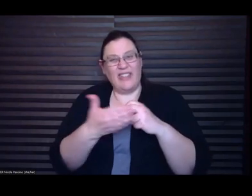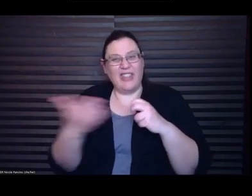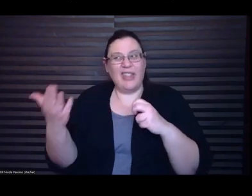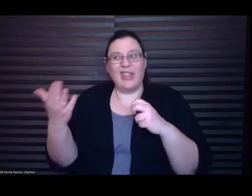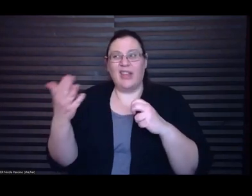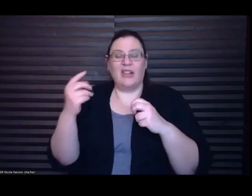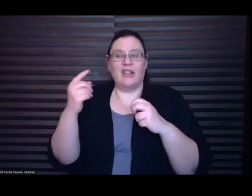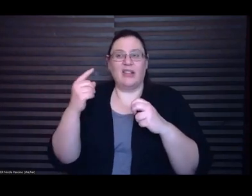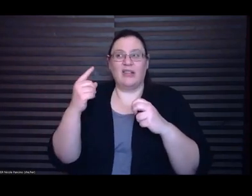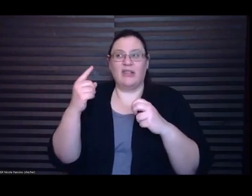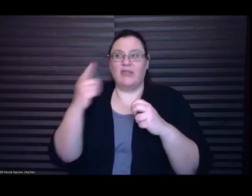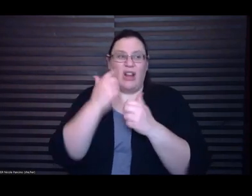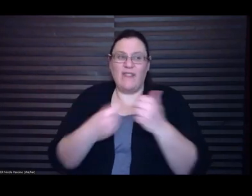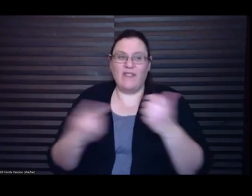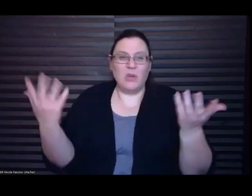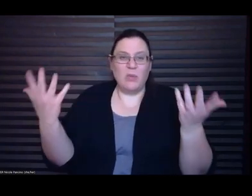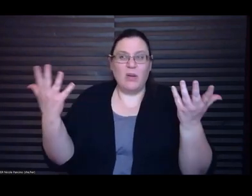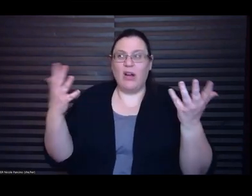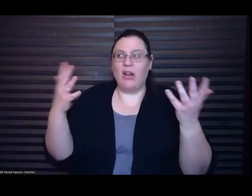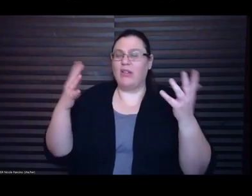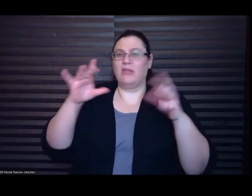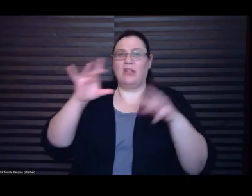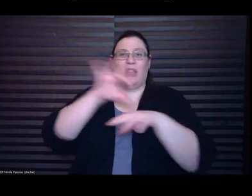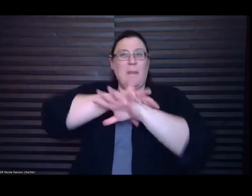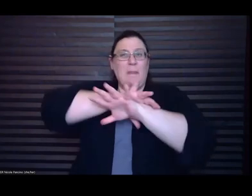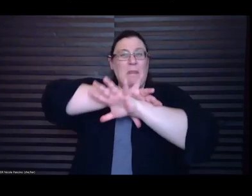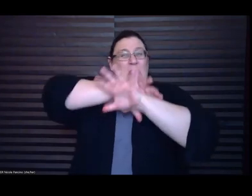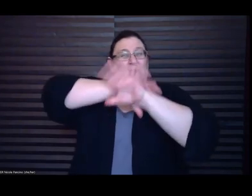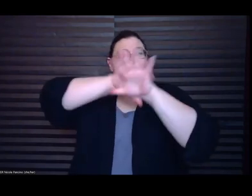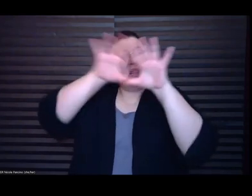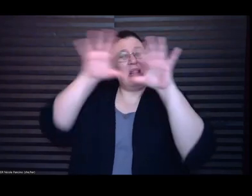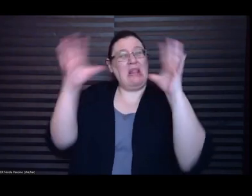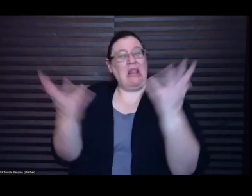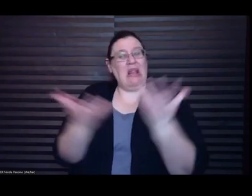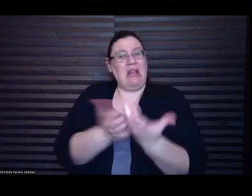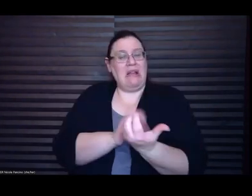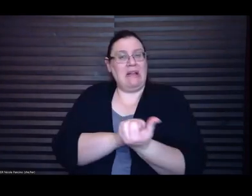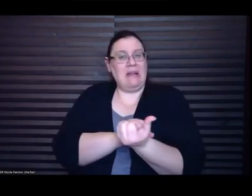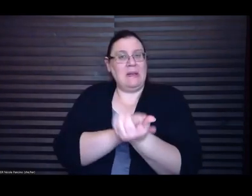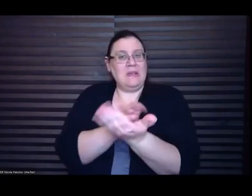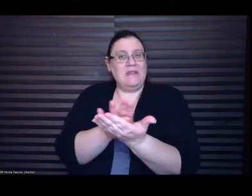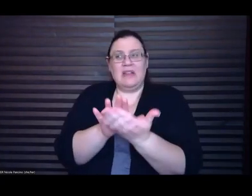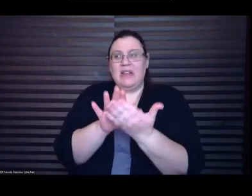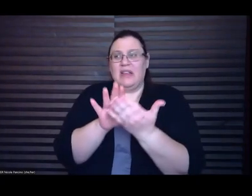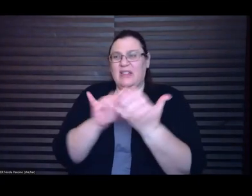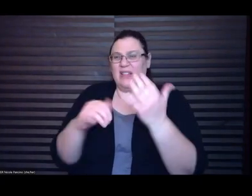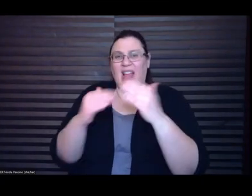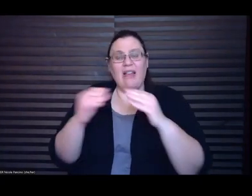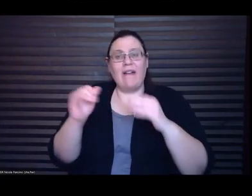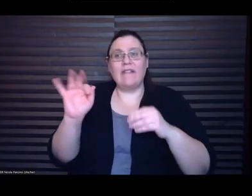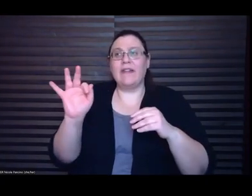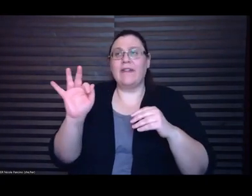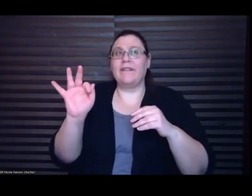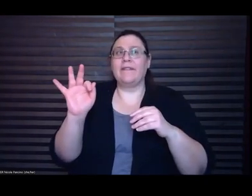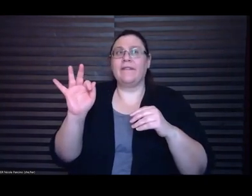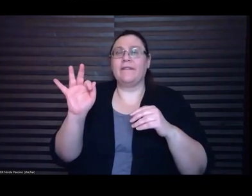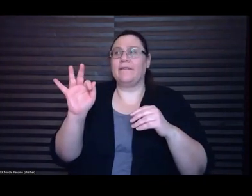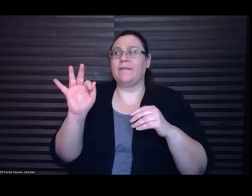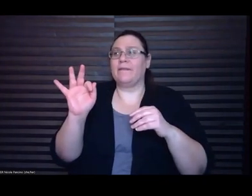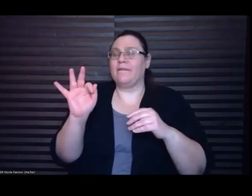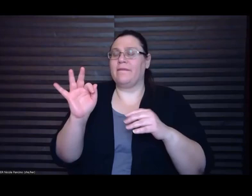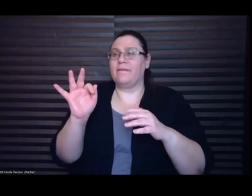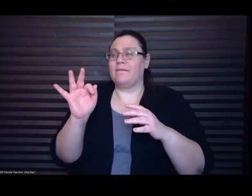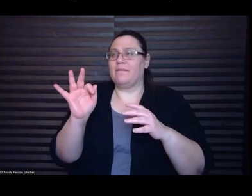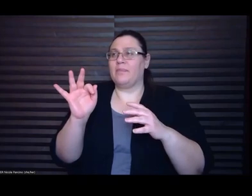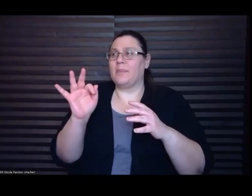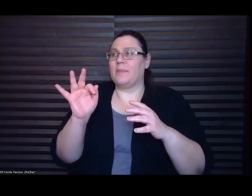this this sort of level of loss is really hard to wrap wrap my head